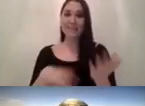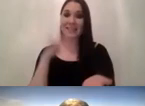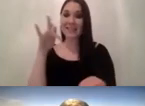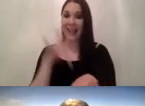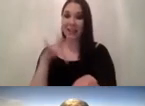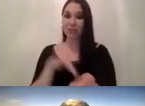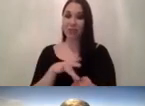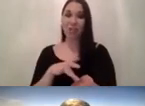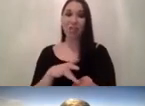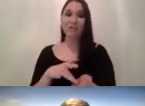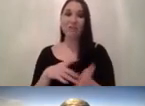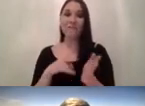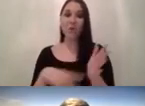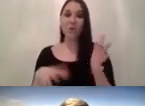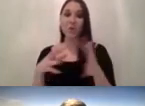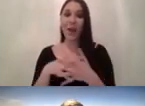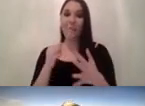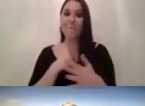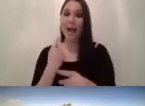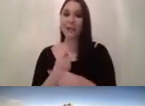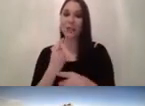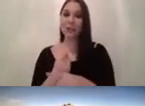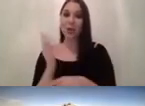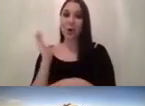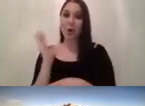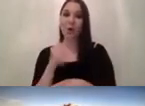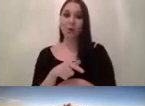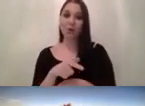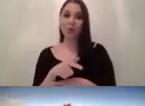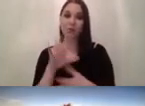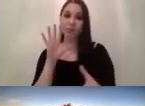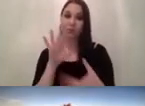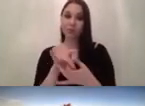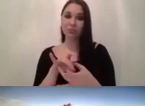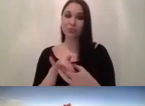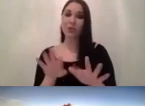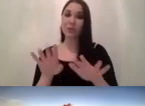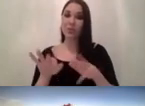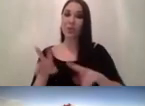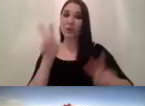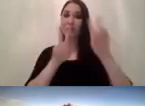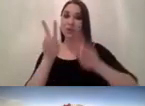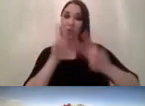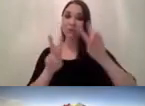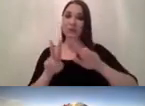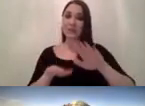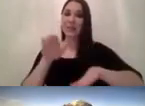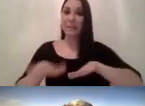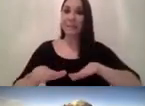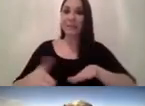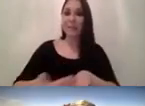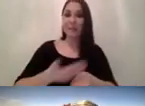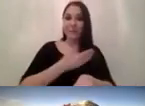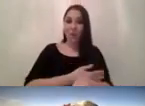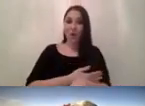my talk today will be adjacent to computer vision mostly about the steps before you actually get into a computer vision